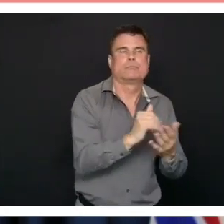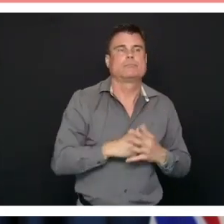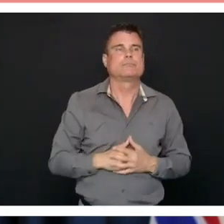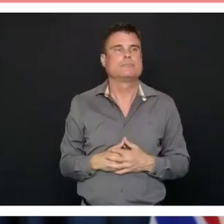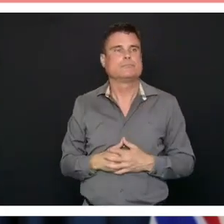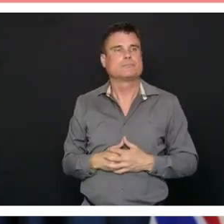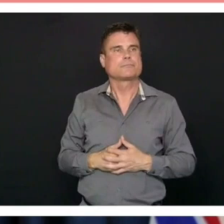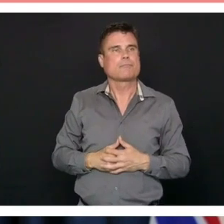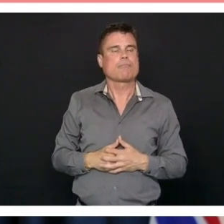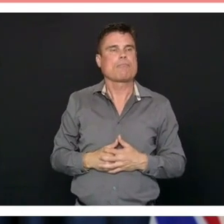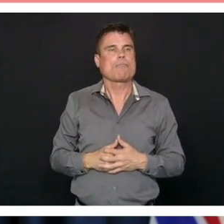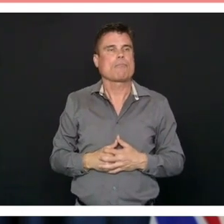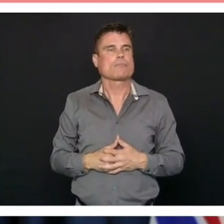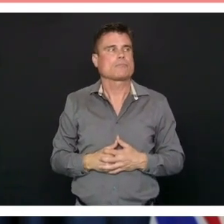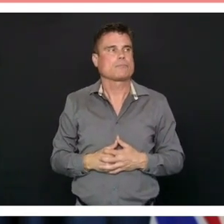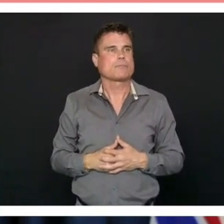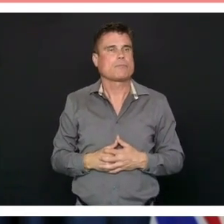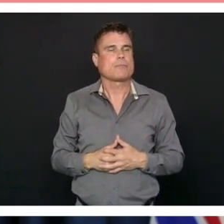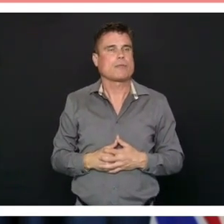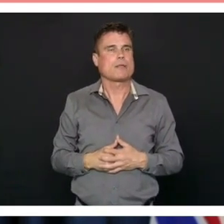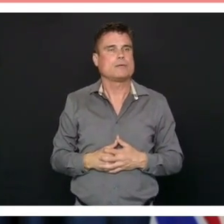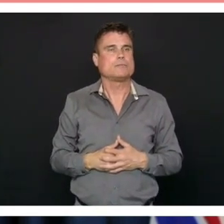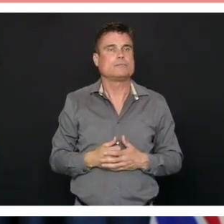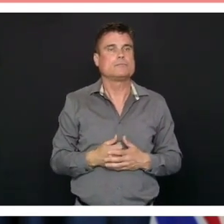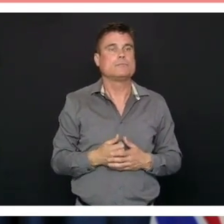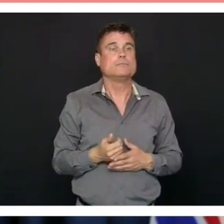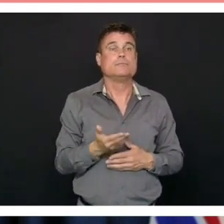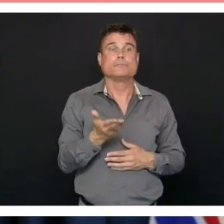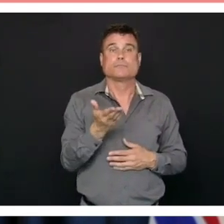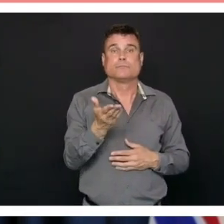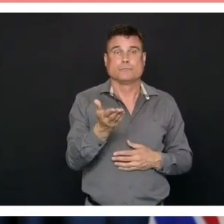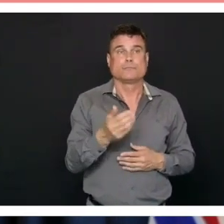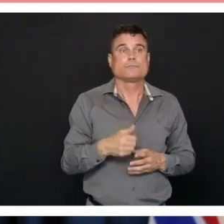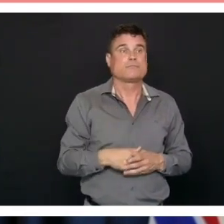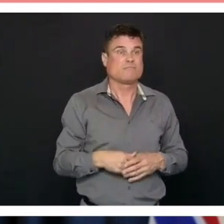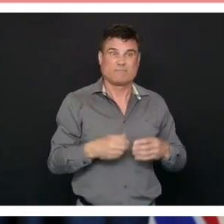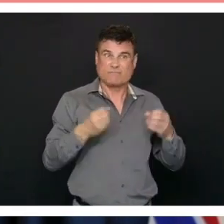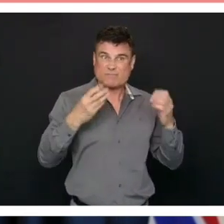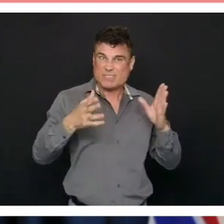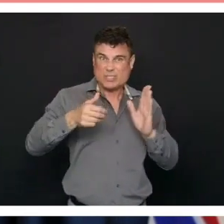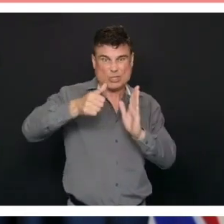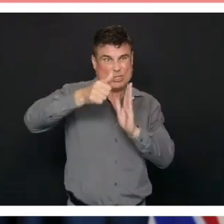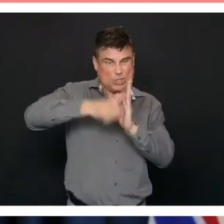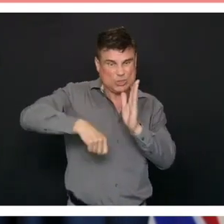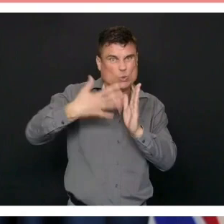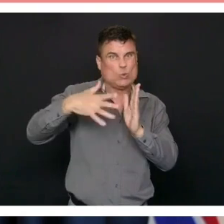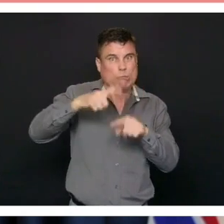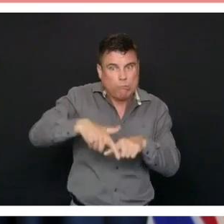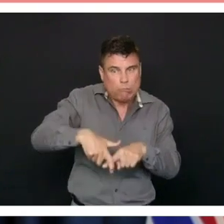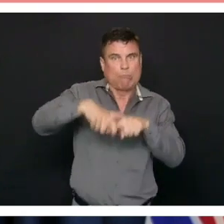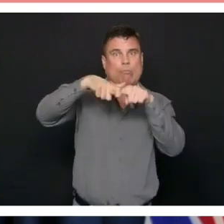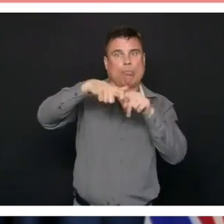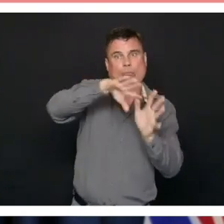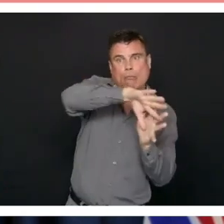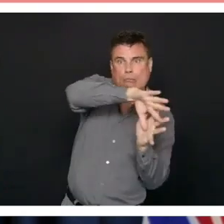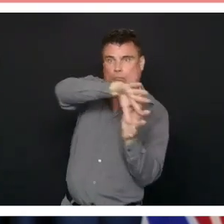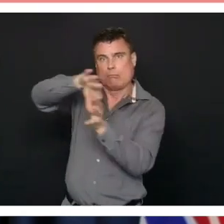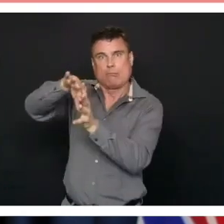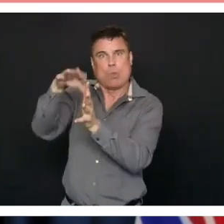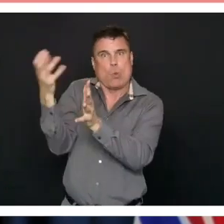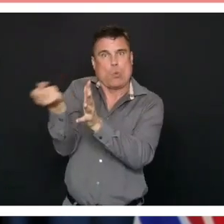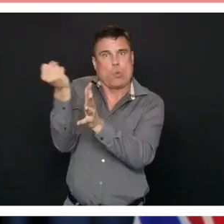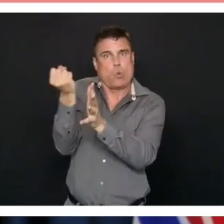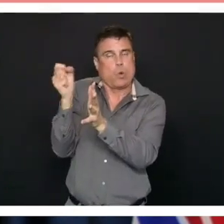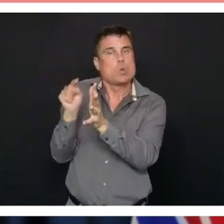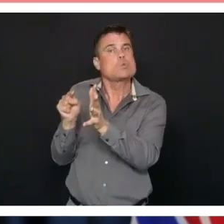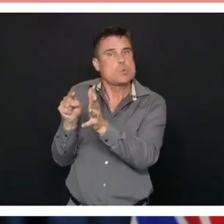and I just thought I'd ask again with so many surgeries on the wait list why not go